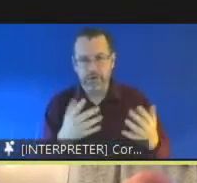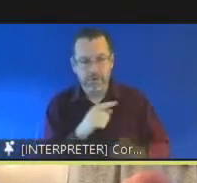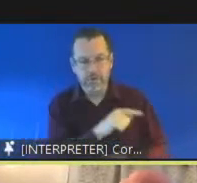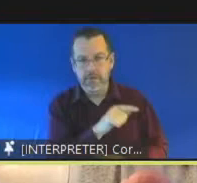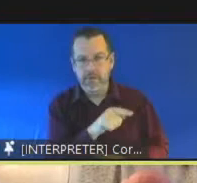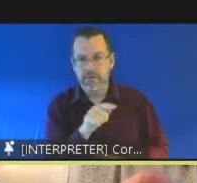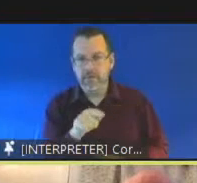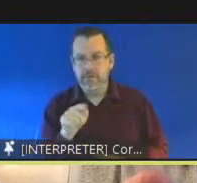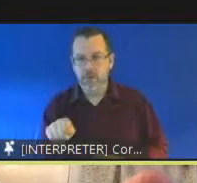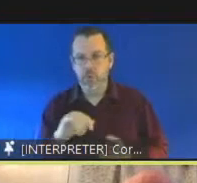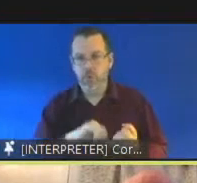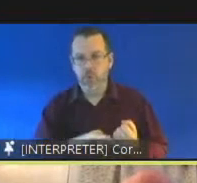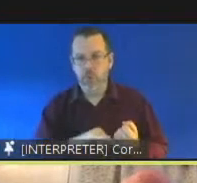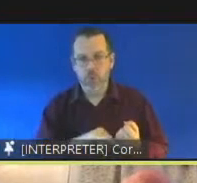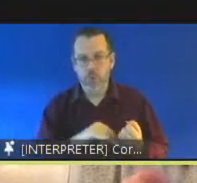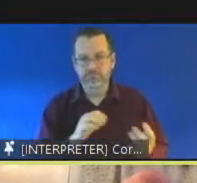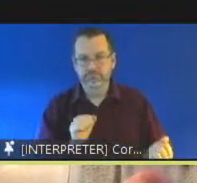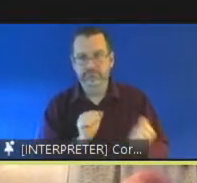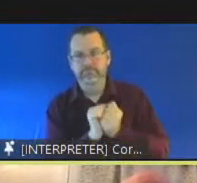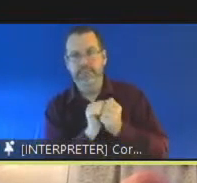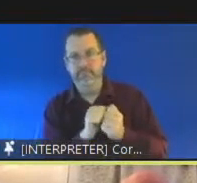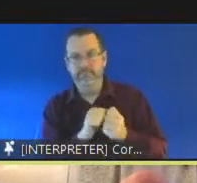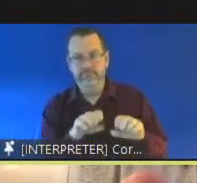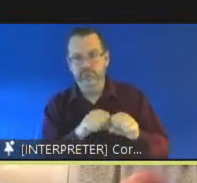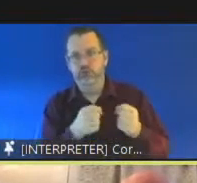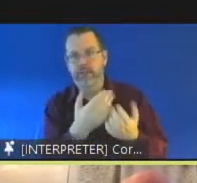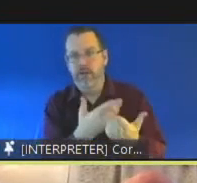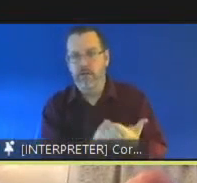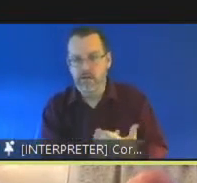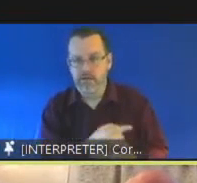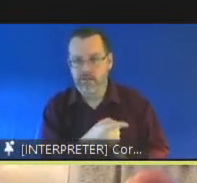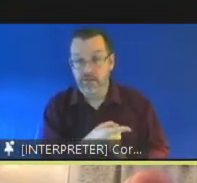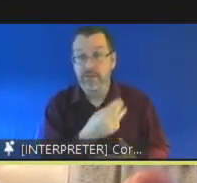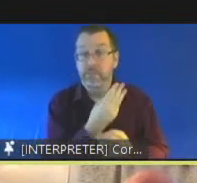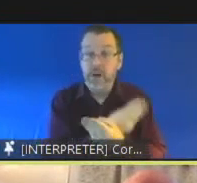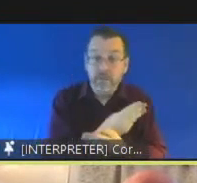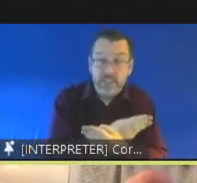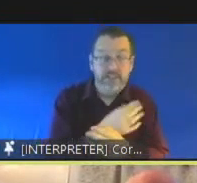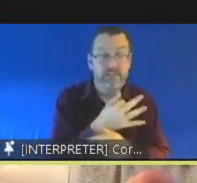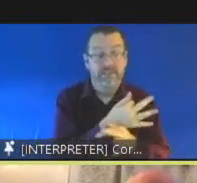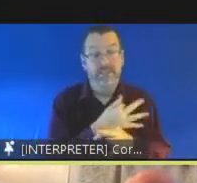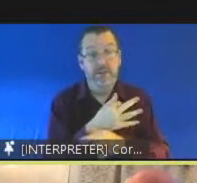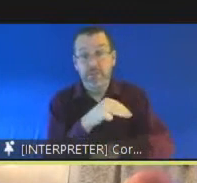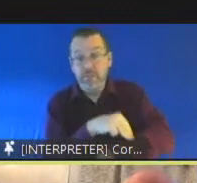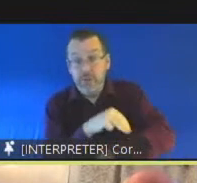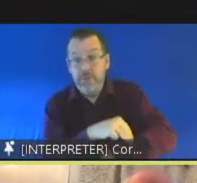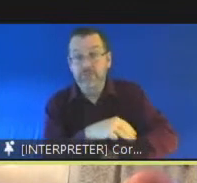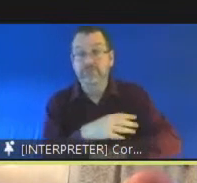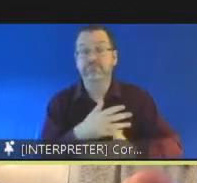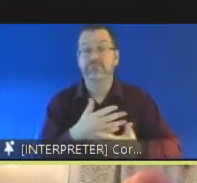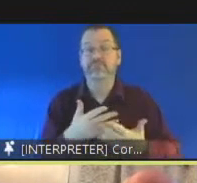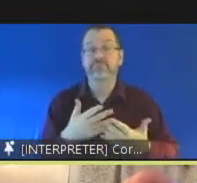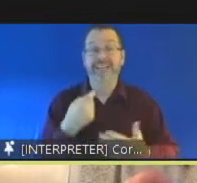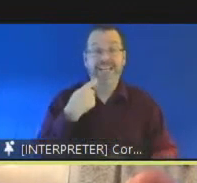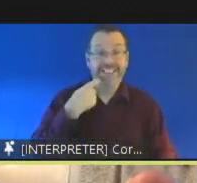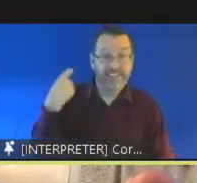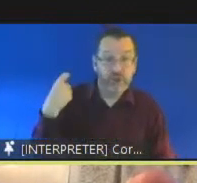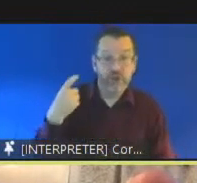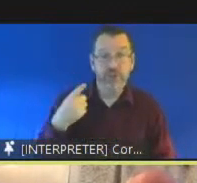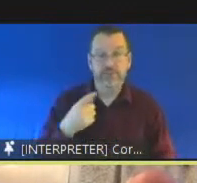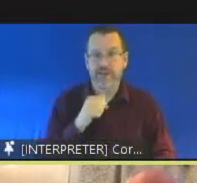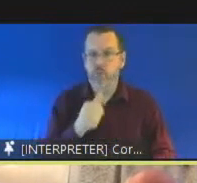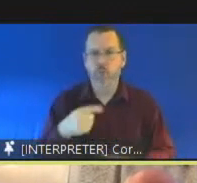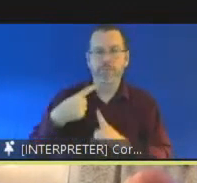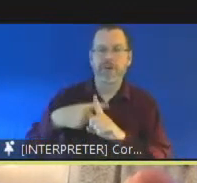who come to the attention of the law poverty and family issues including addiction and the absence of a positive role